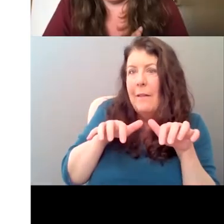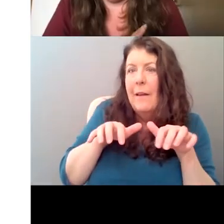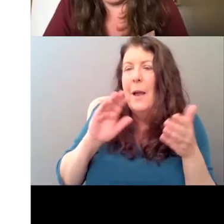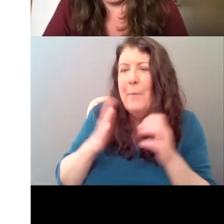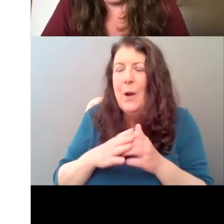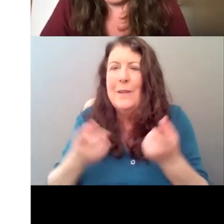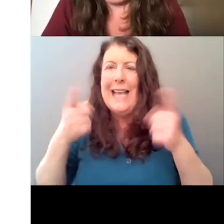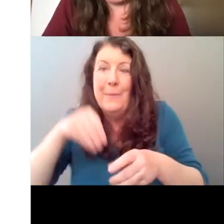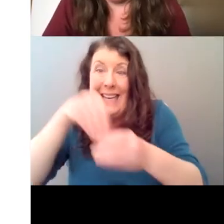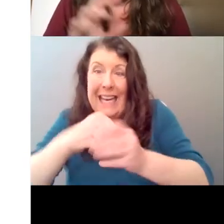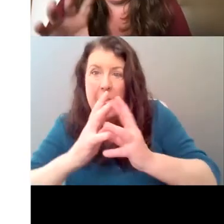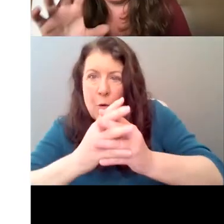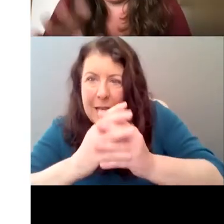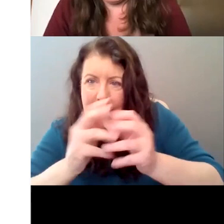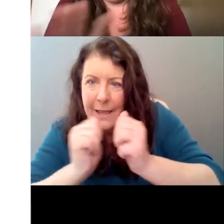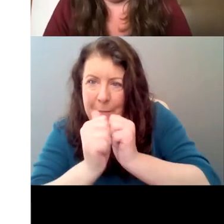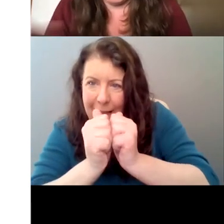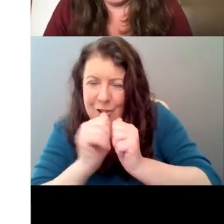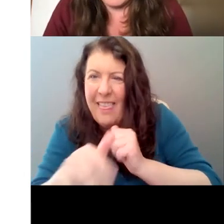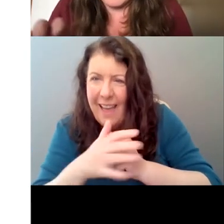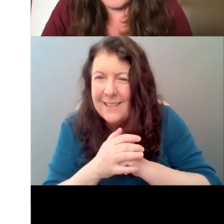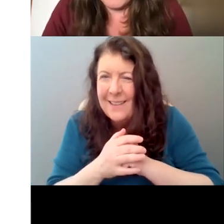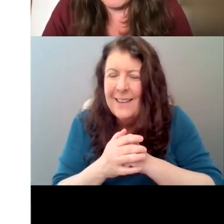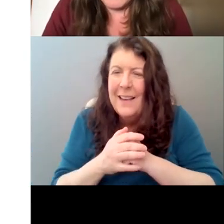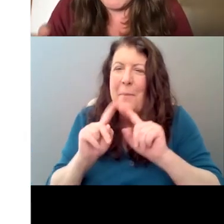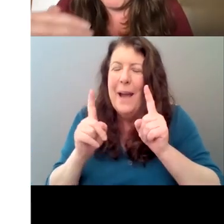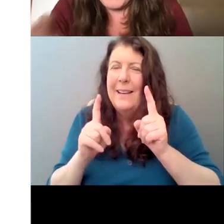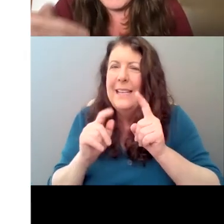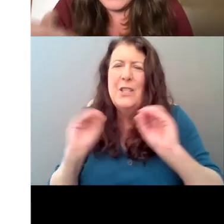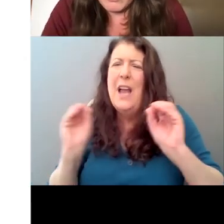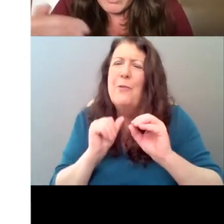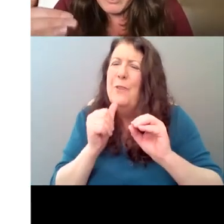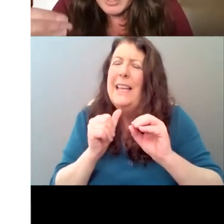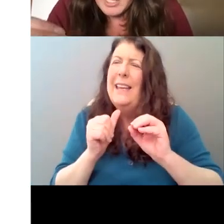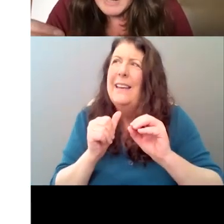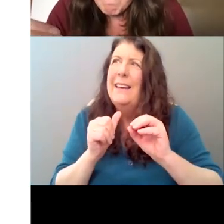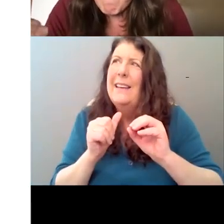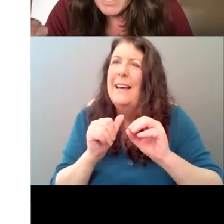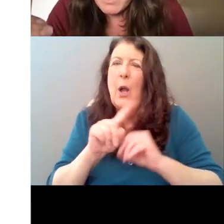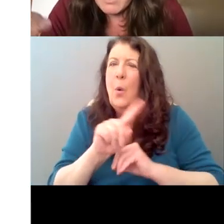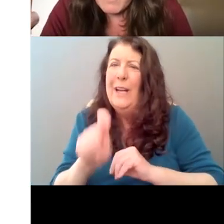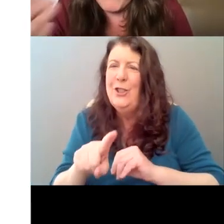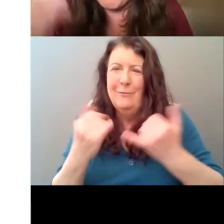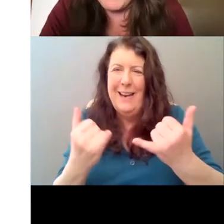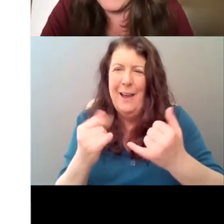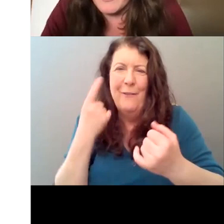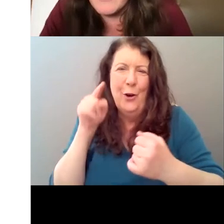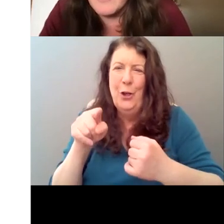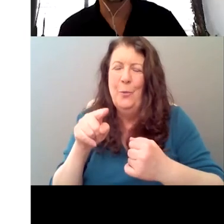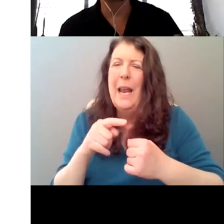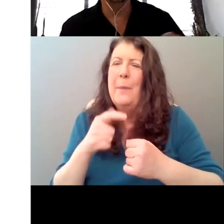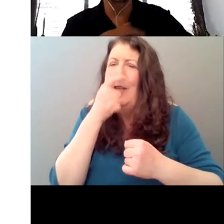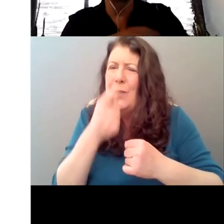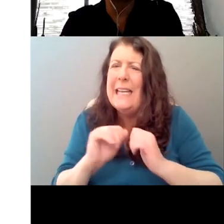question here, but, um, I just want to, you know, kind of call attention to, um, the way you've, um, formatted